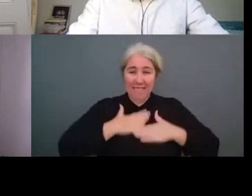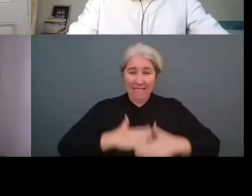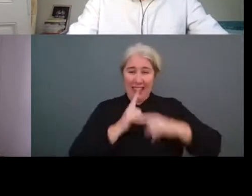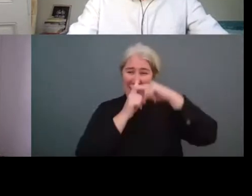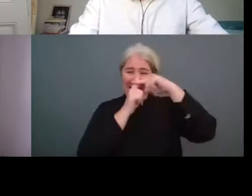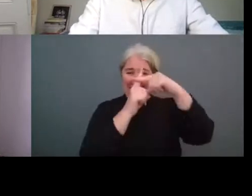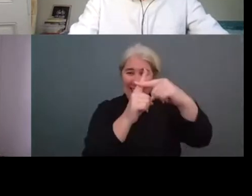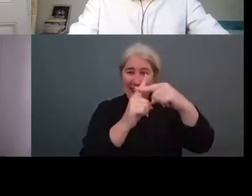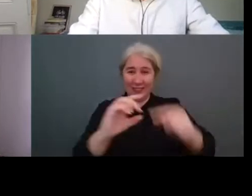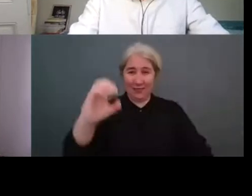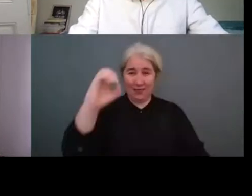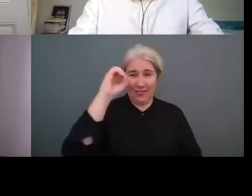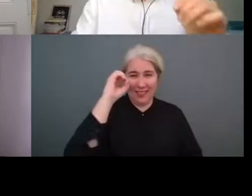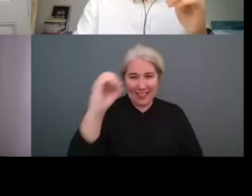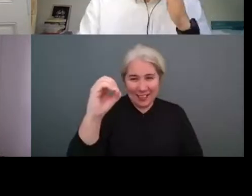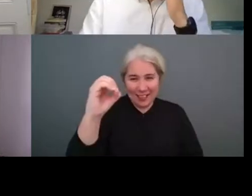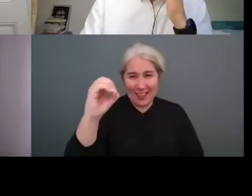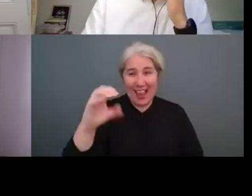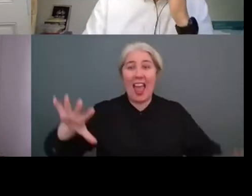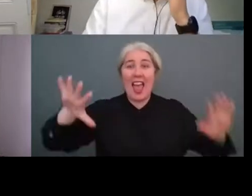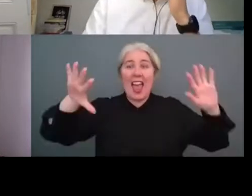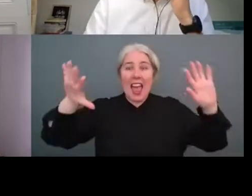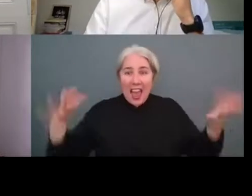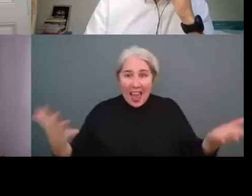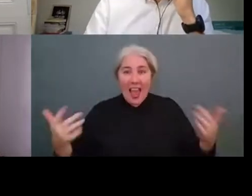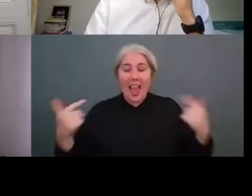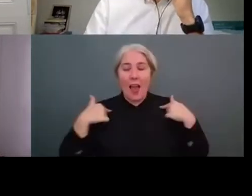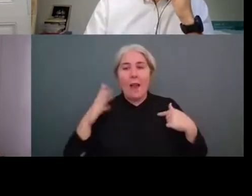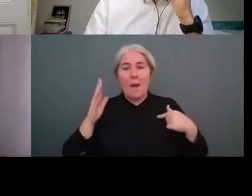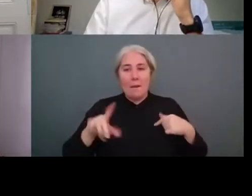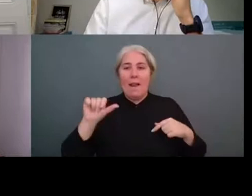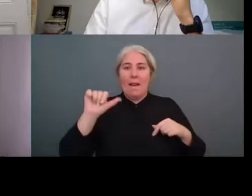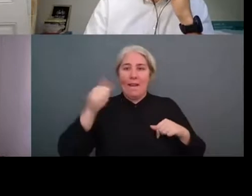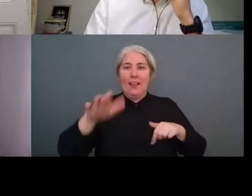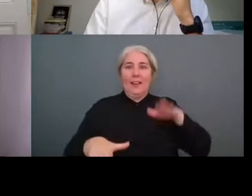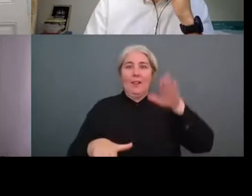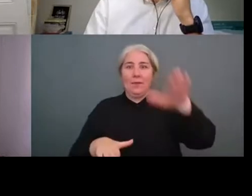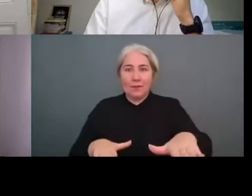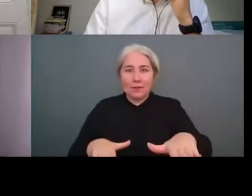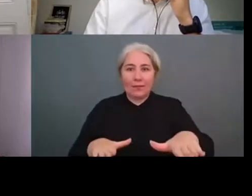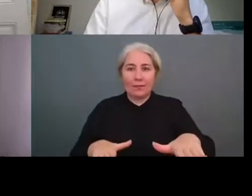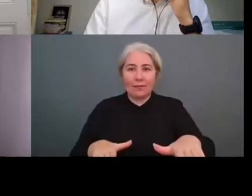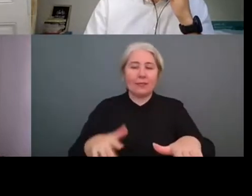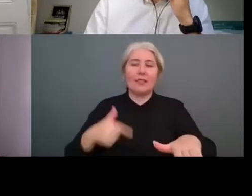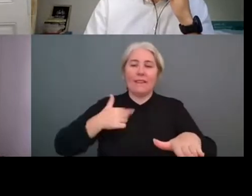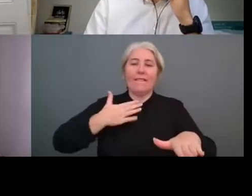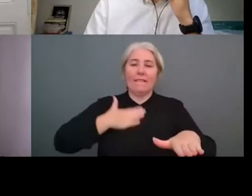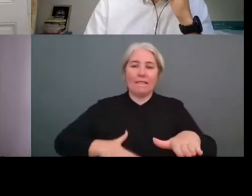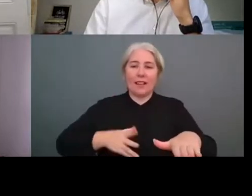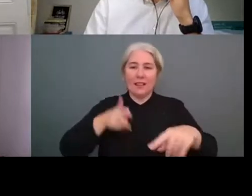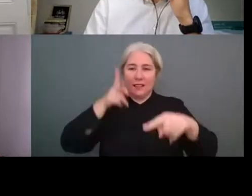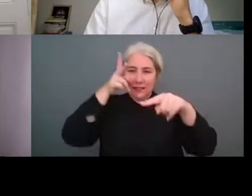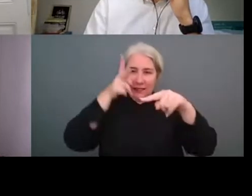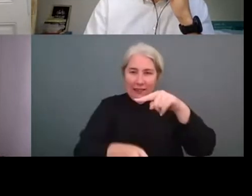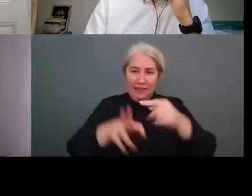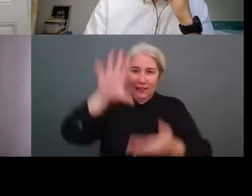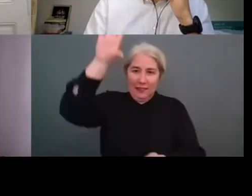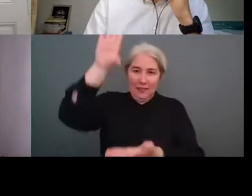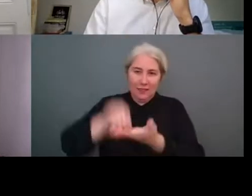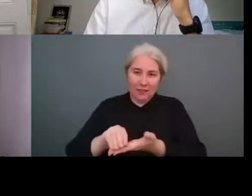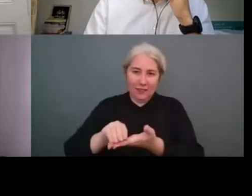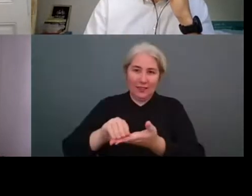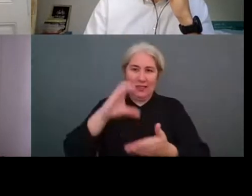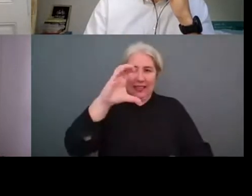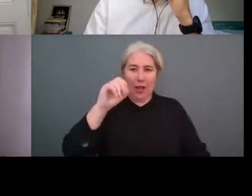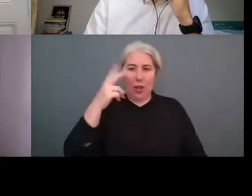not forget that the best way to get to net zero is first avoidance avoidance avoidance so treat like an event just like